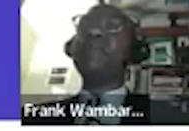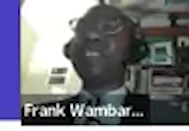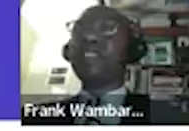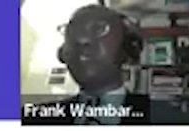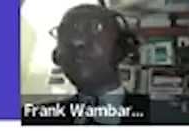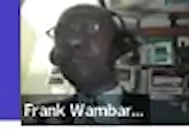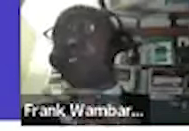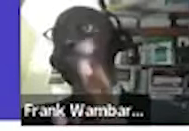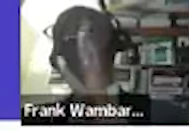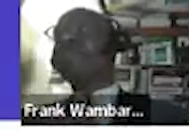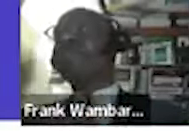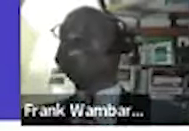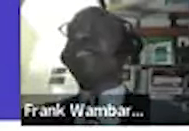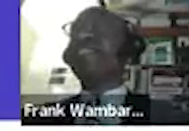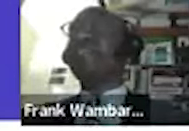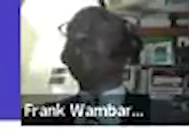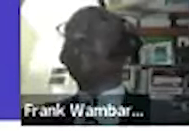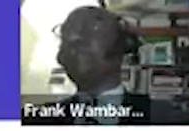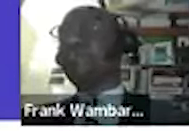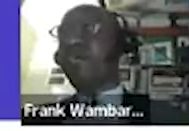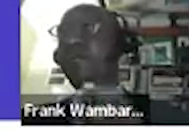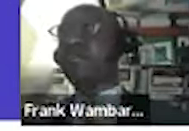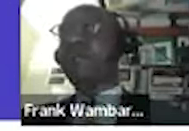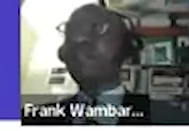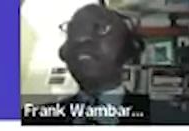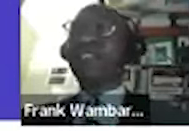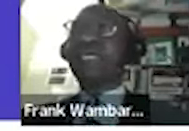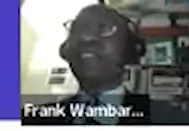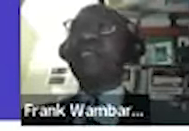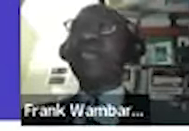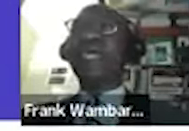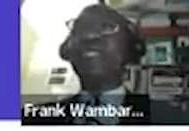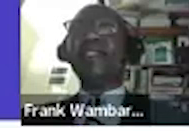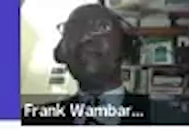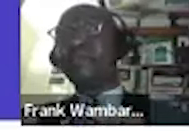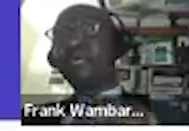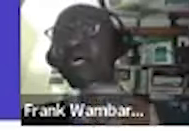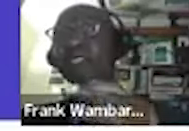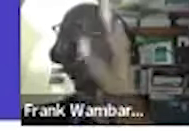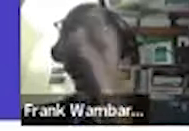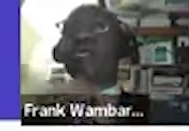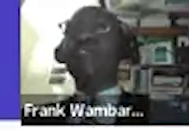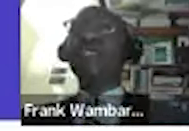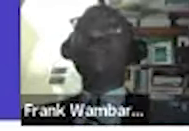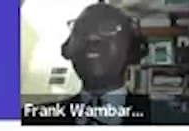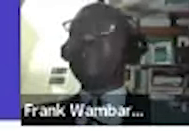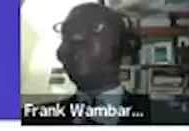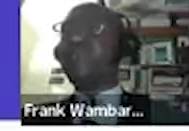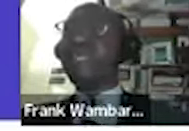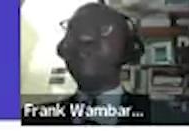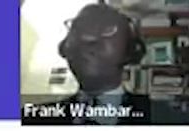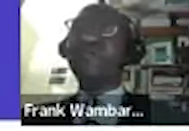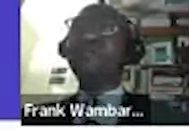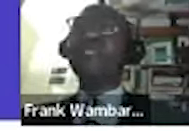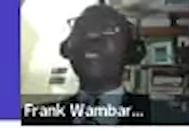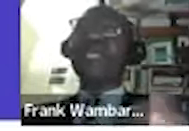some of the people they are told that when you're out there just throw your passport to the toilet and then uh just go and wait for somebody